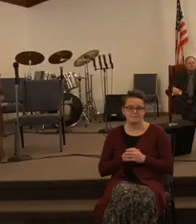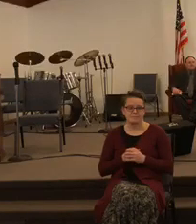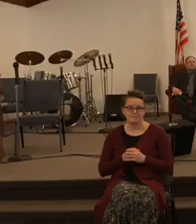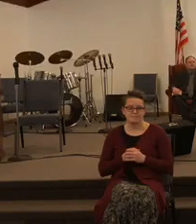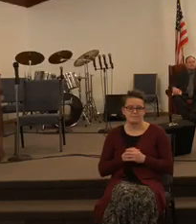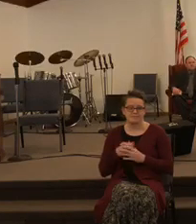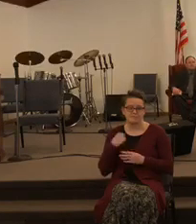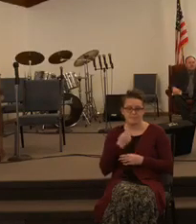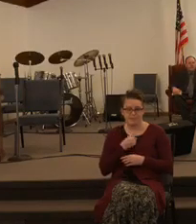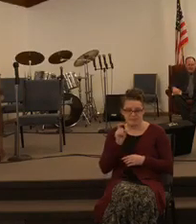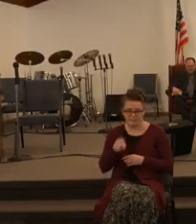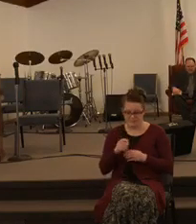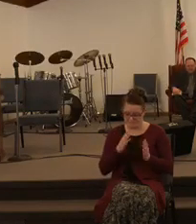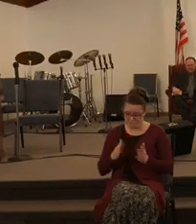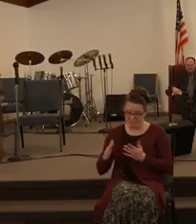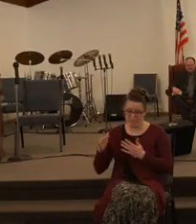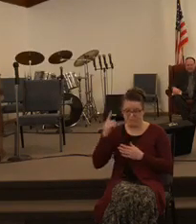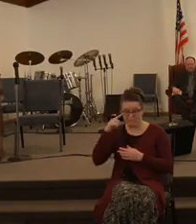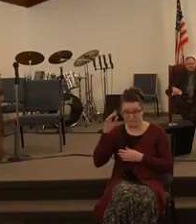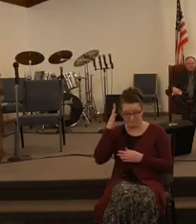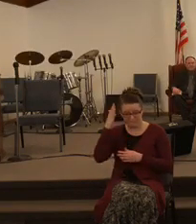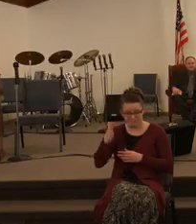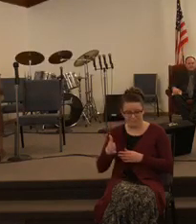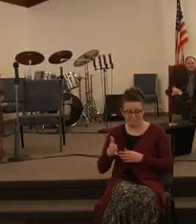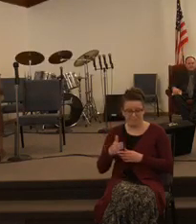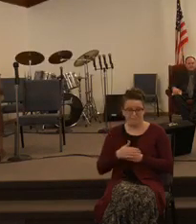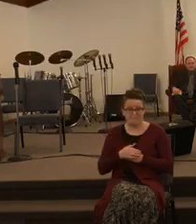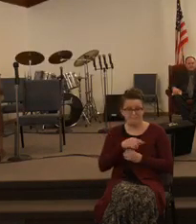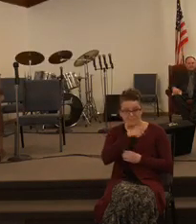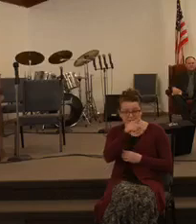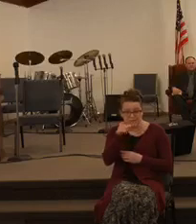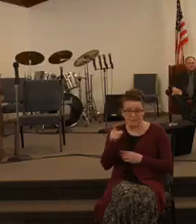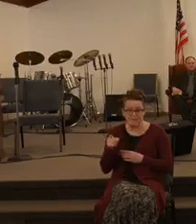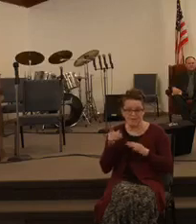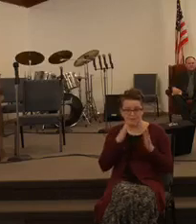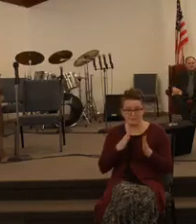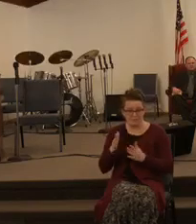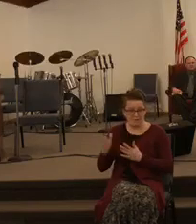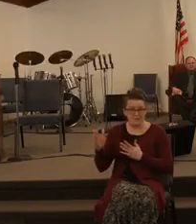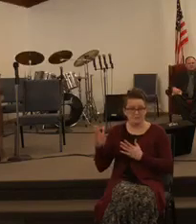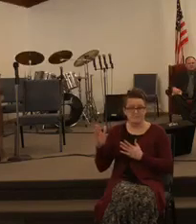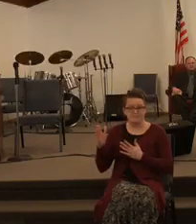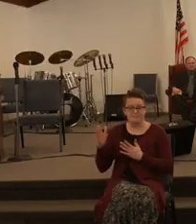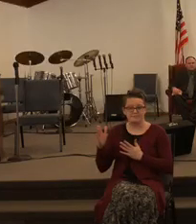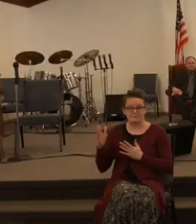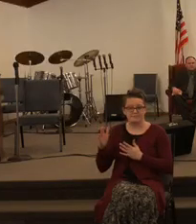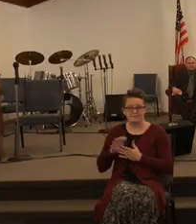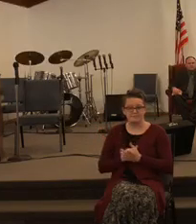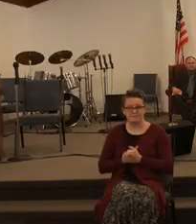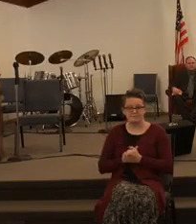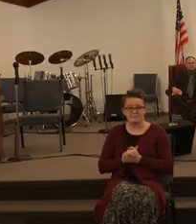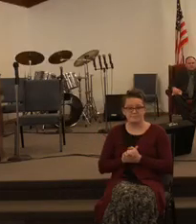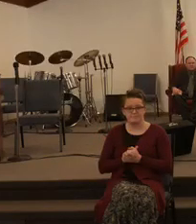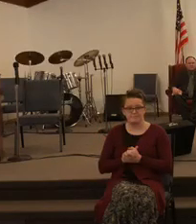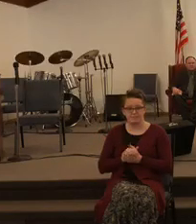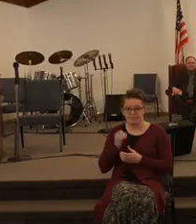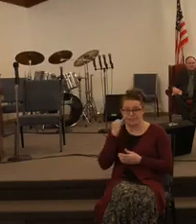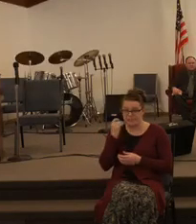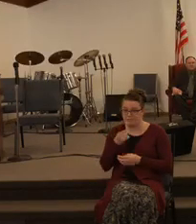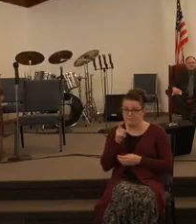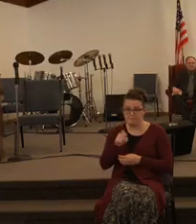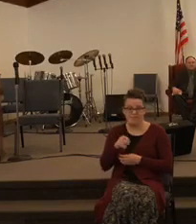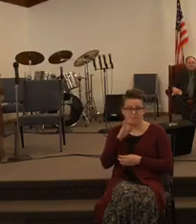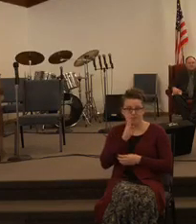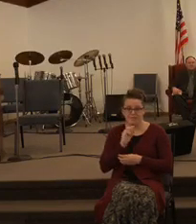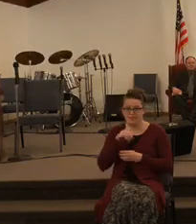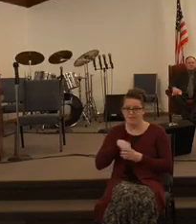and we need to prepare for it so you all prepare for it yourselves you that need God in your life you need to prepare for